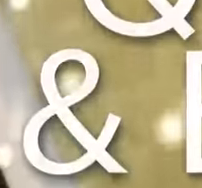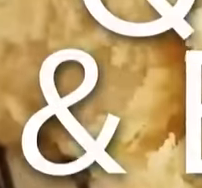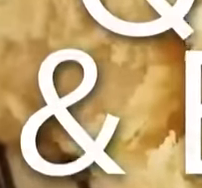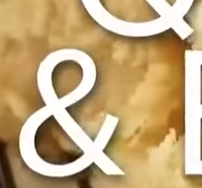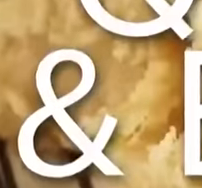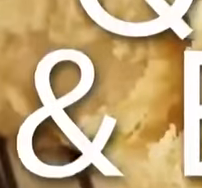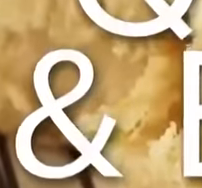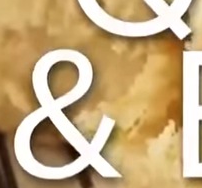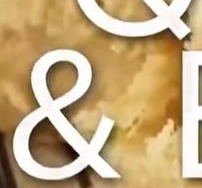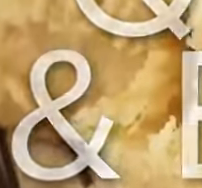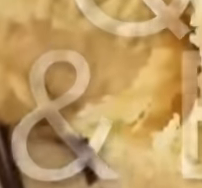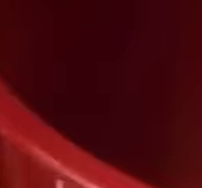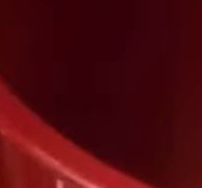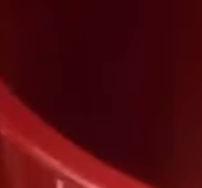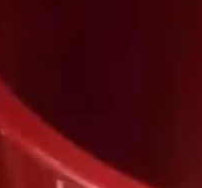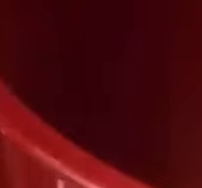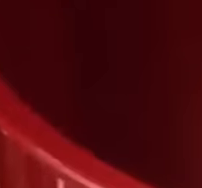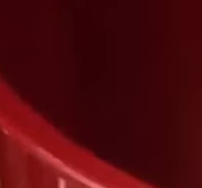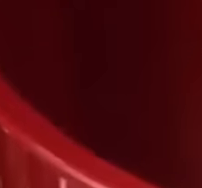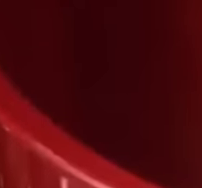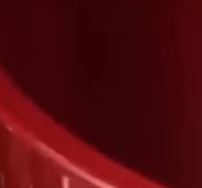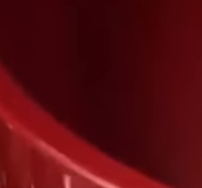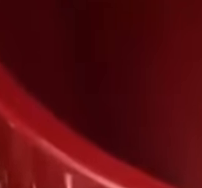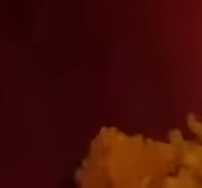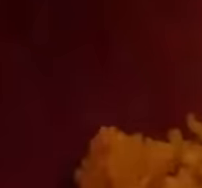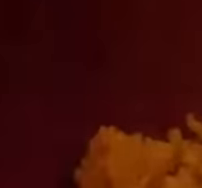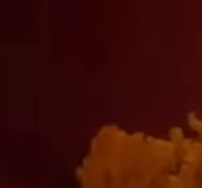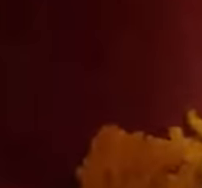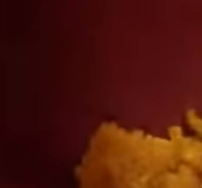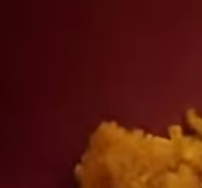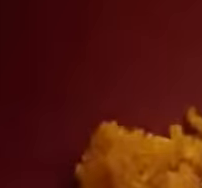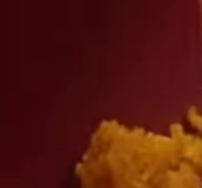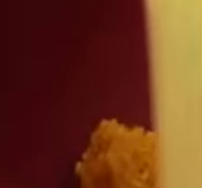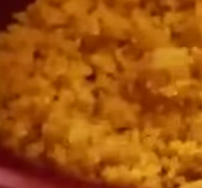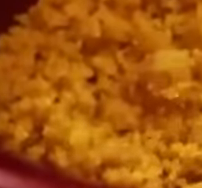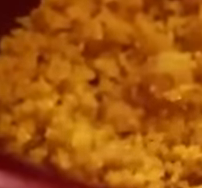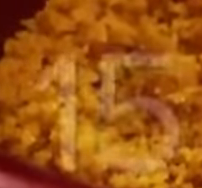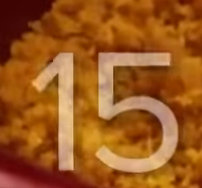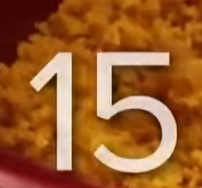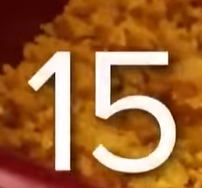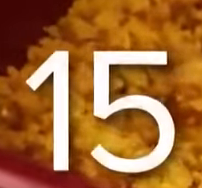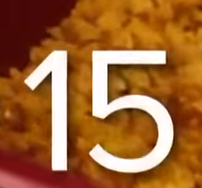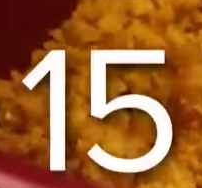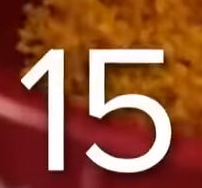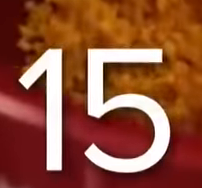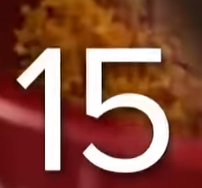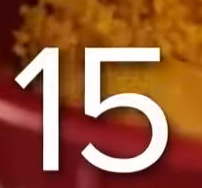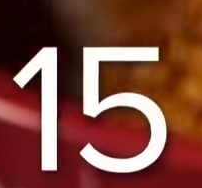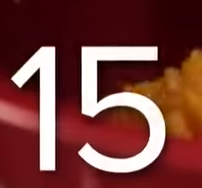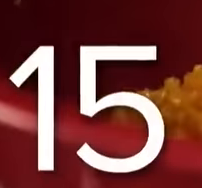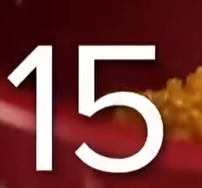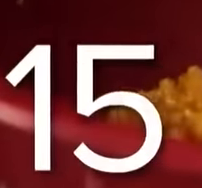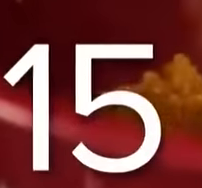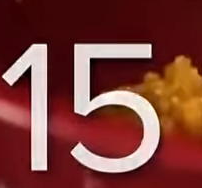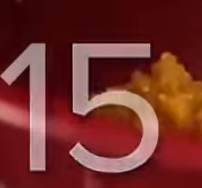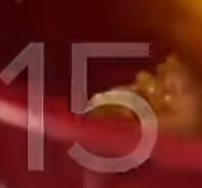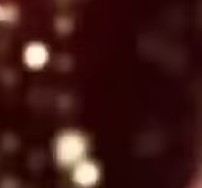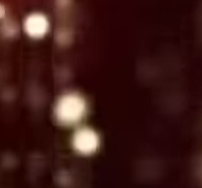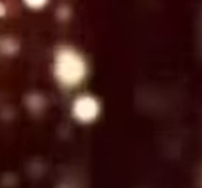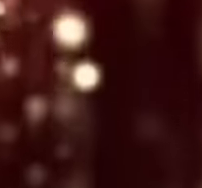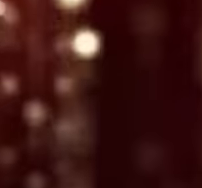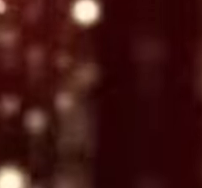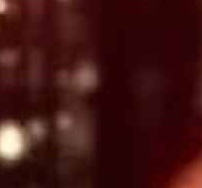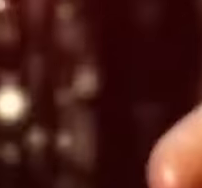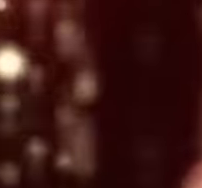of the work is done. So now I can make fresh, delicious Pira and Ladu in about 15 minutes. With the convenience